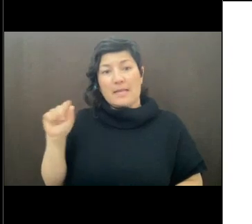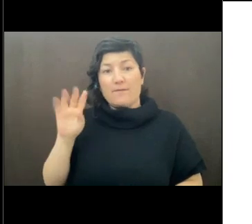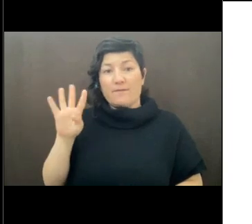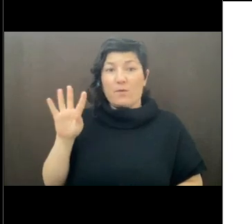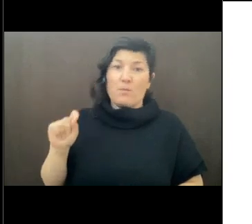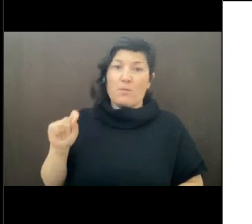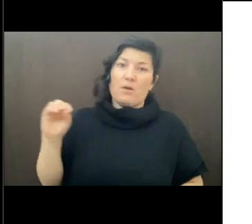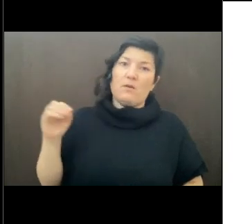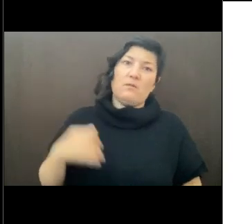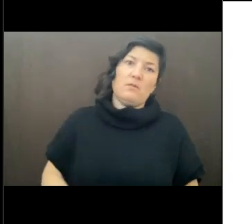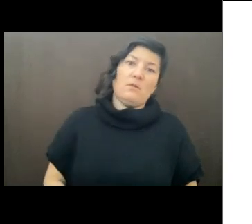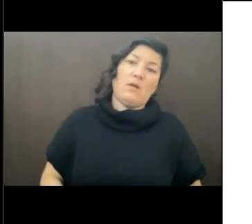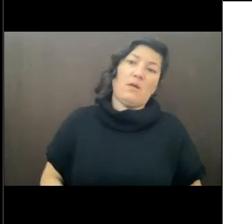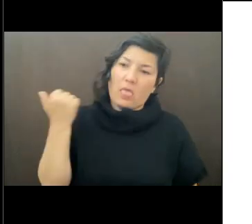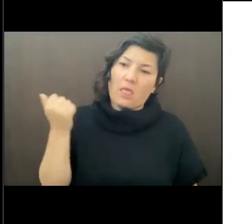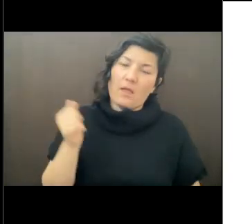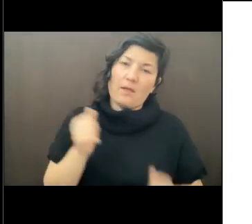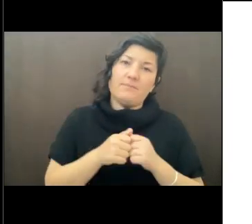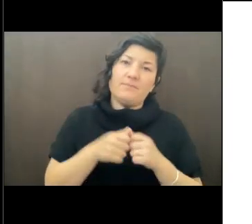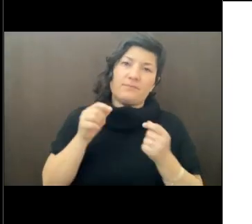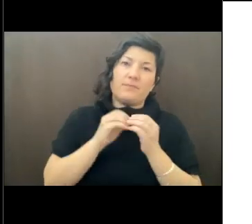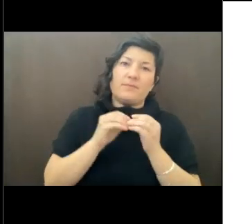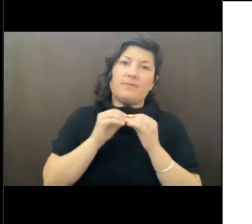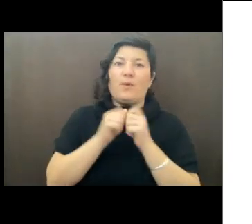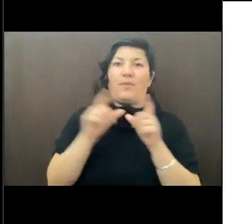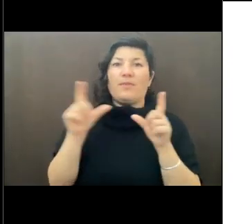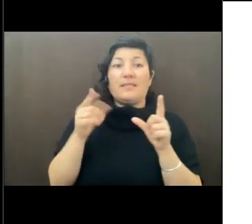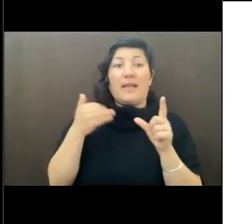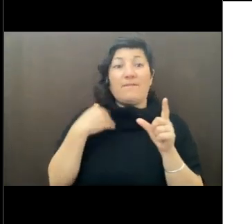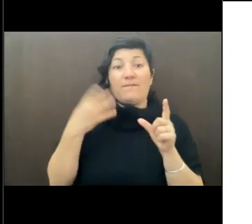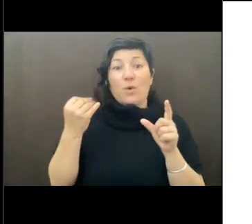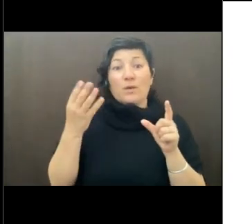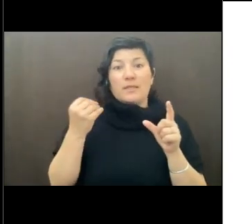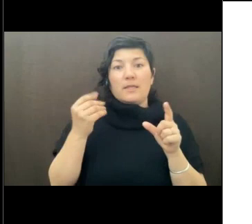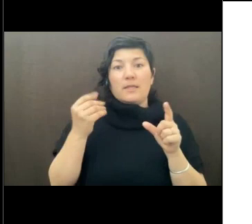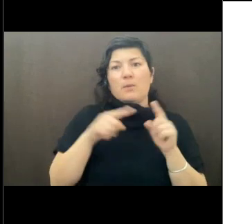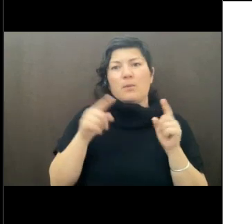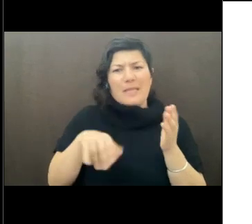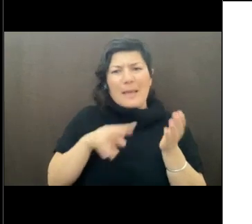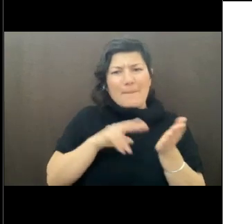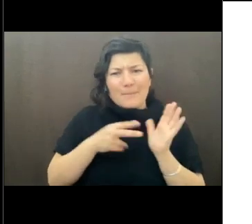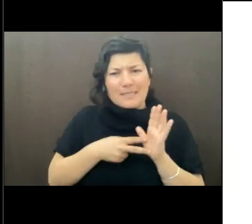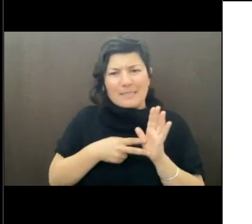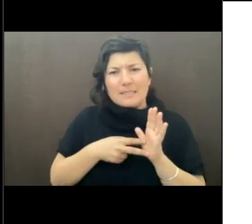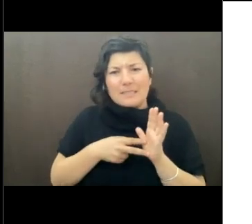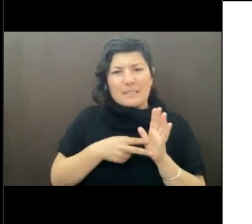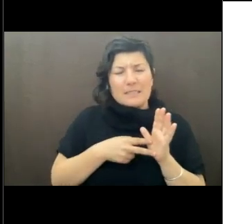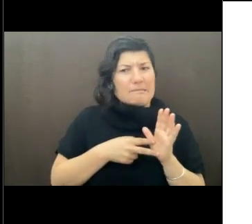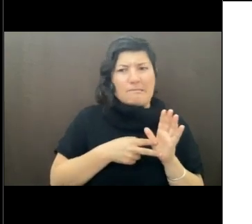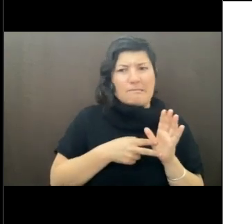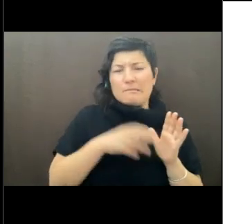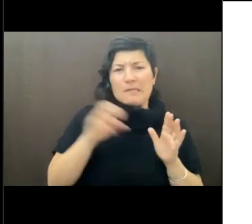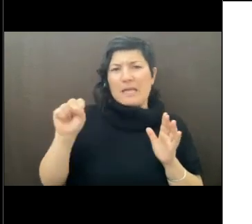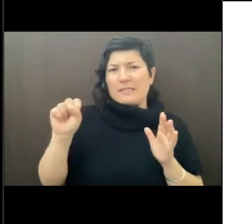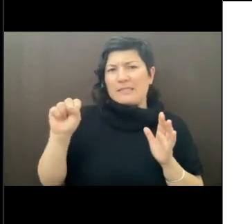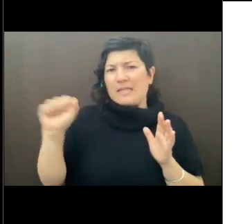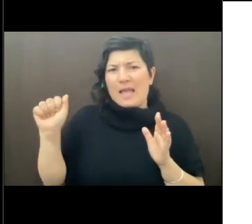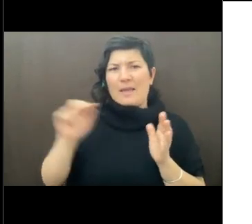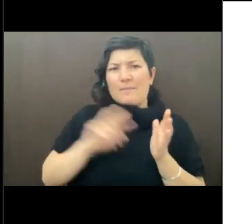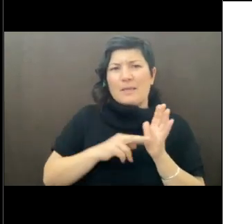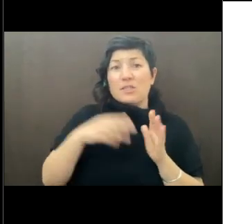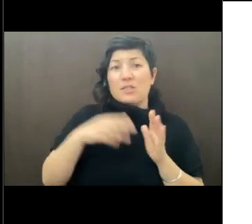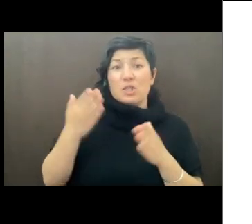tired of dealing with licenses. There's 14 of these. But what does SA mean to me? Share alike? I don't know. Maybe I'll figure this out.